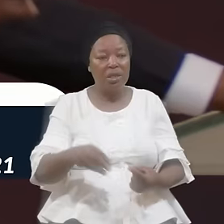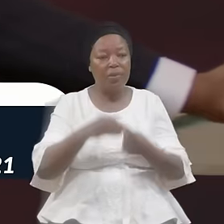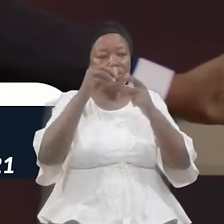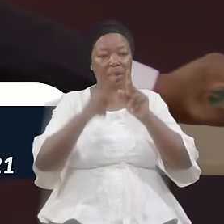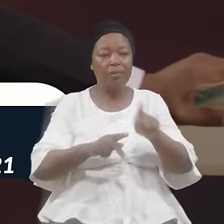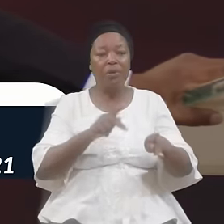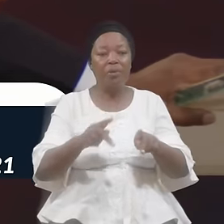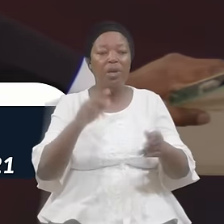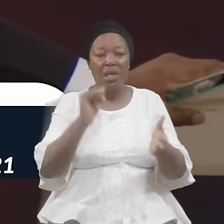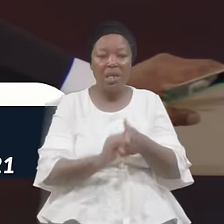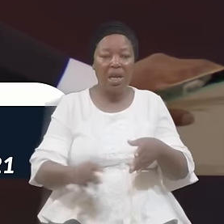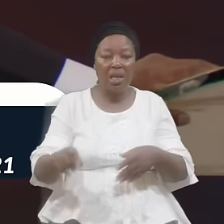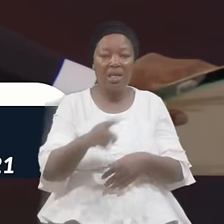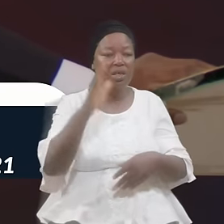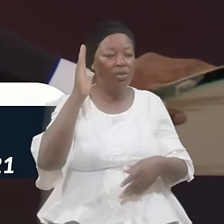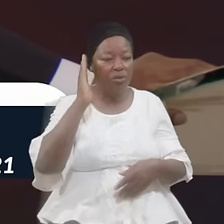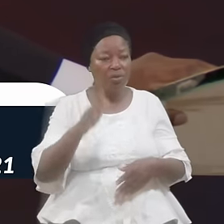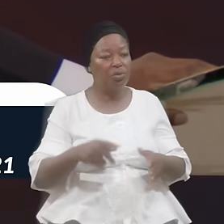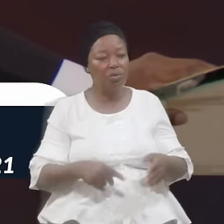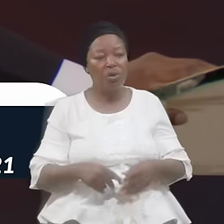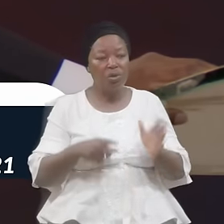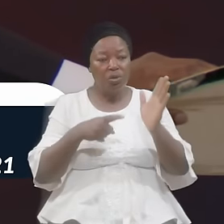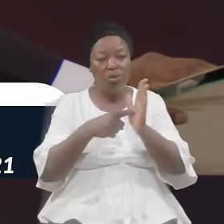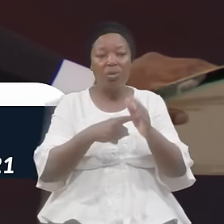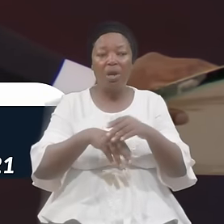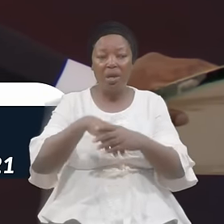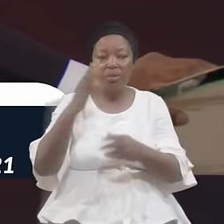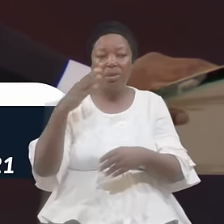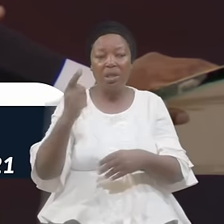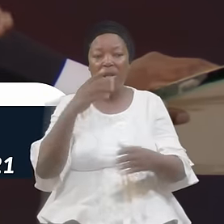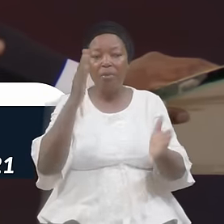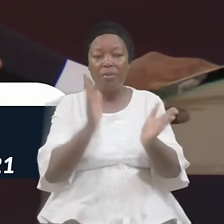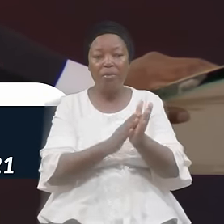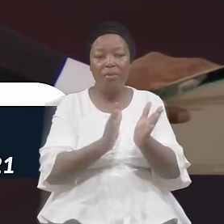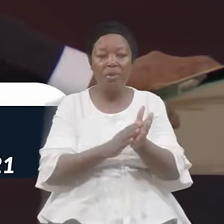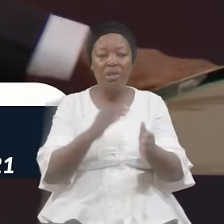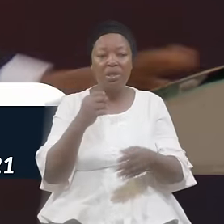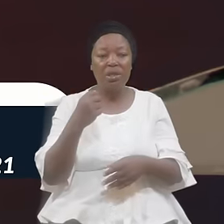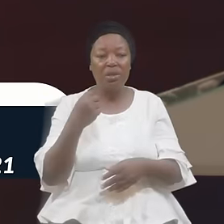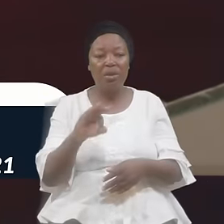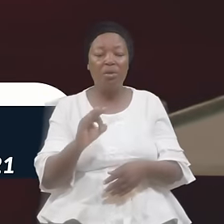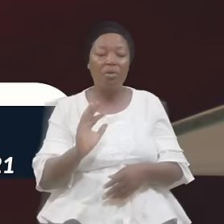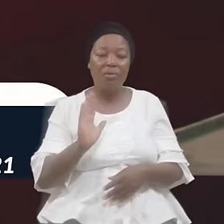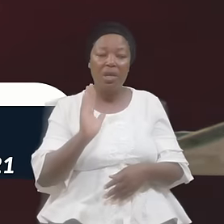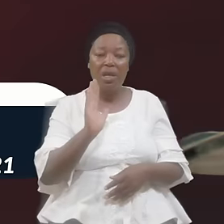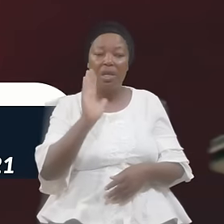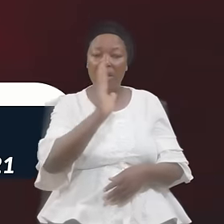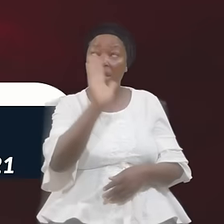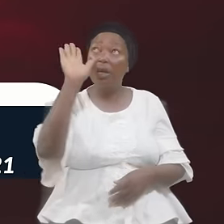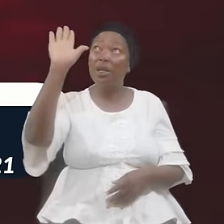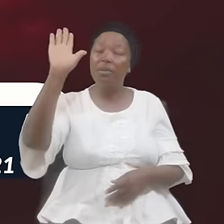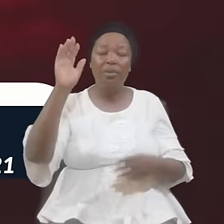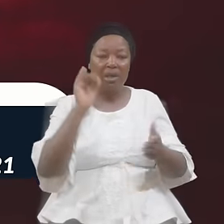That You Should Shuffle The Praises Of Him That Has